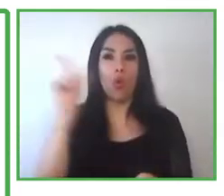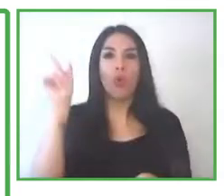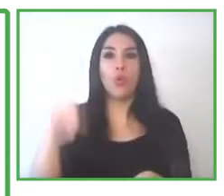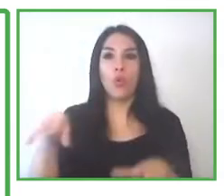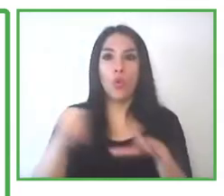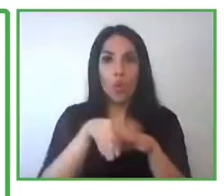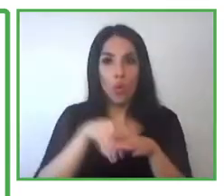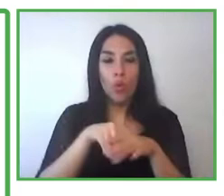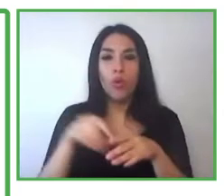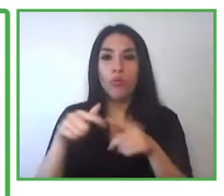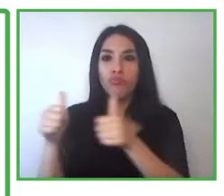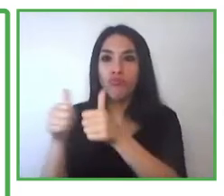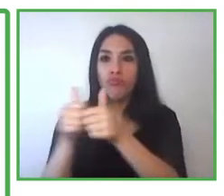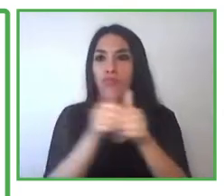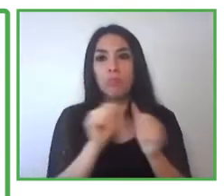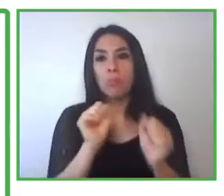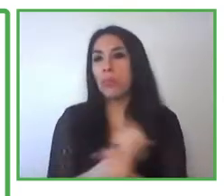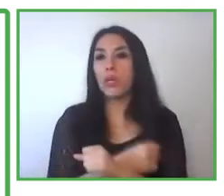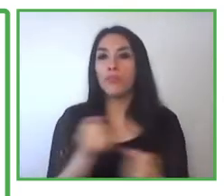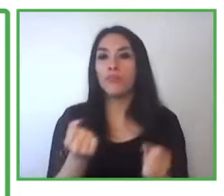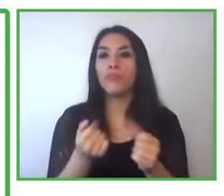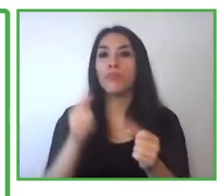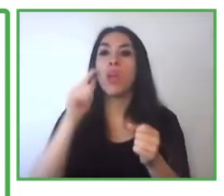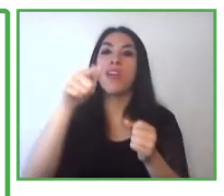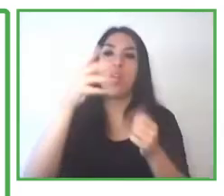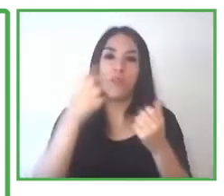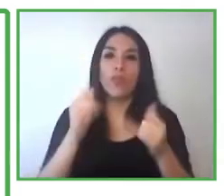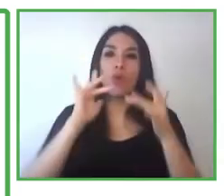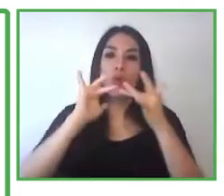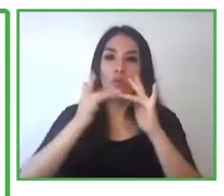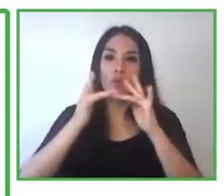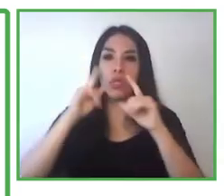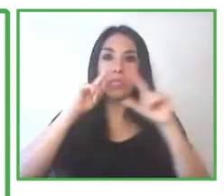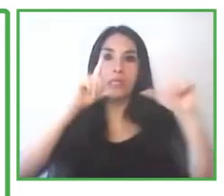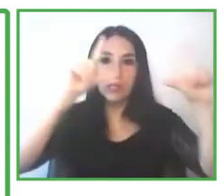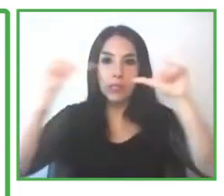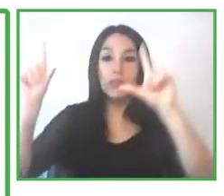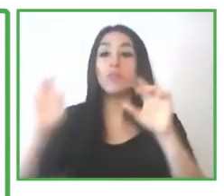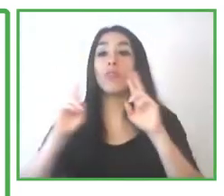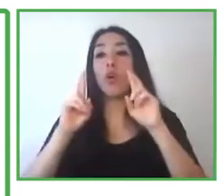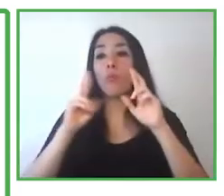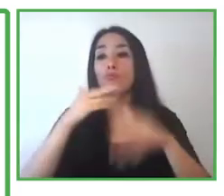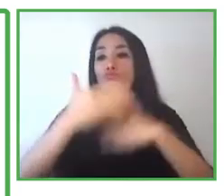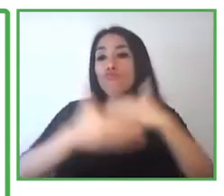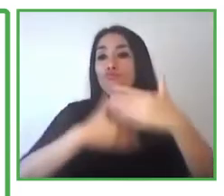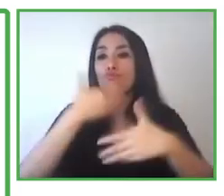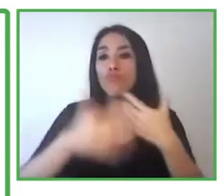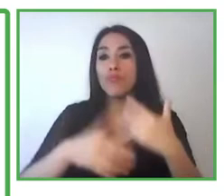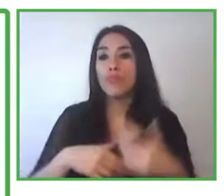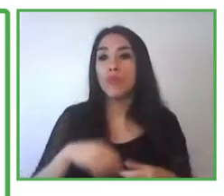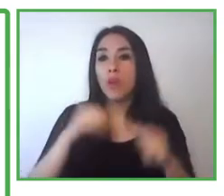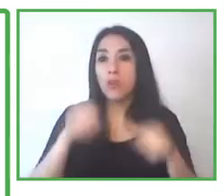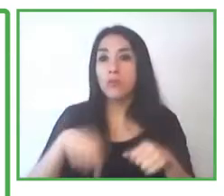year, but hopefully we'll meet again with a wonderful network of Zero Project and Impact Transfer in the next months.